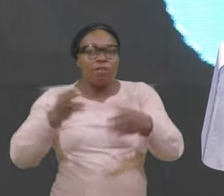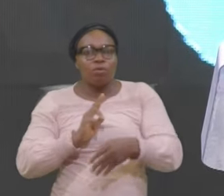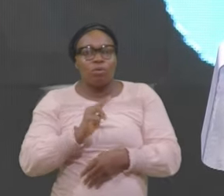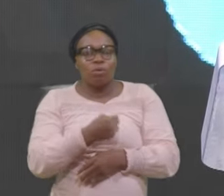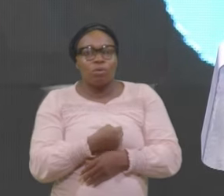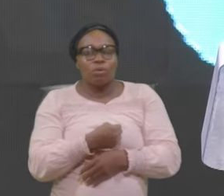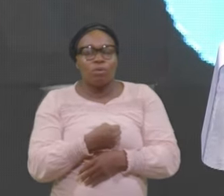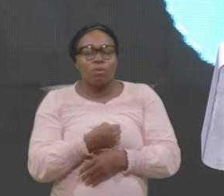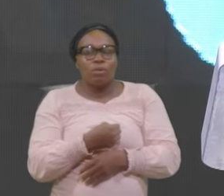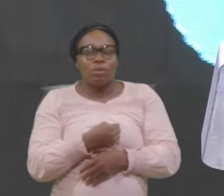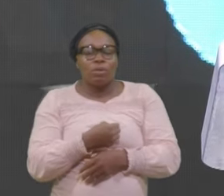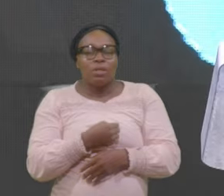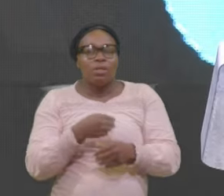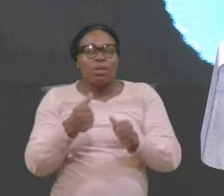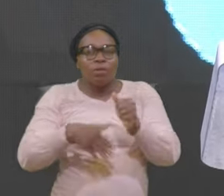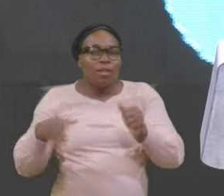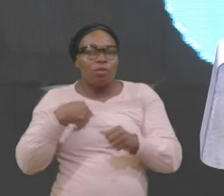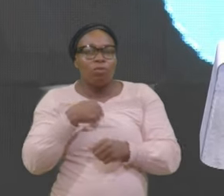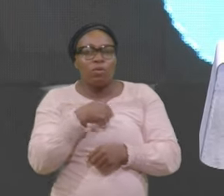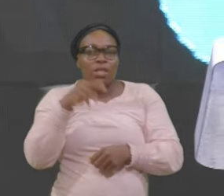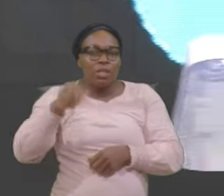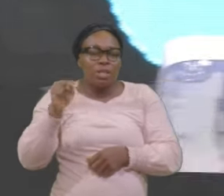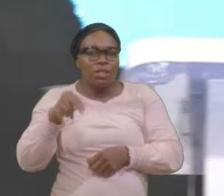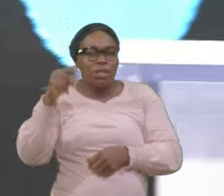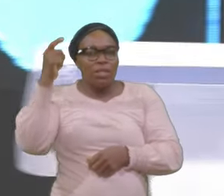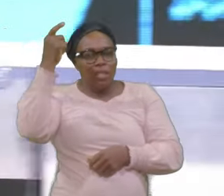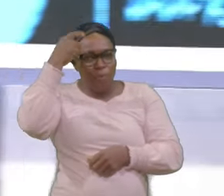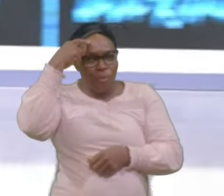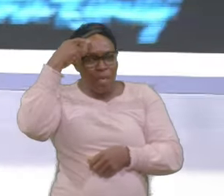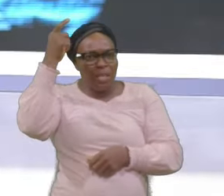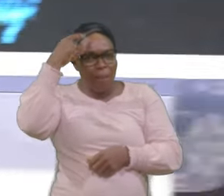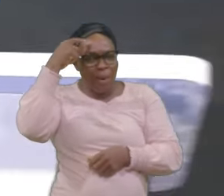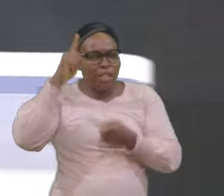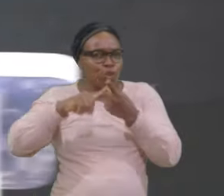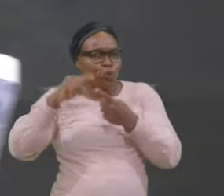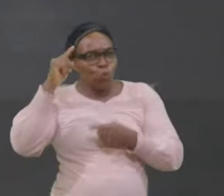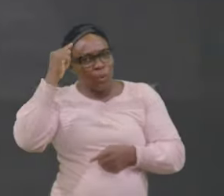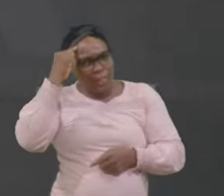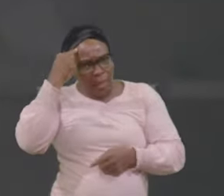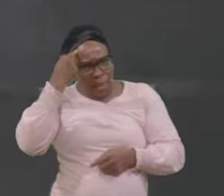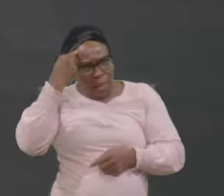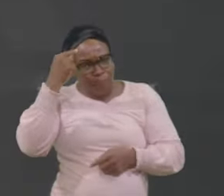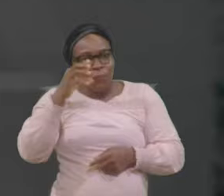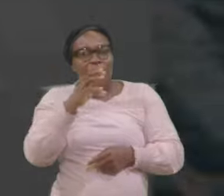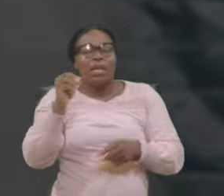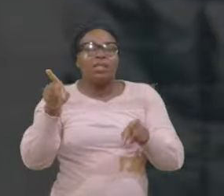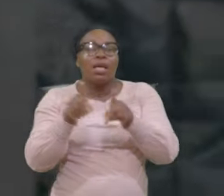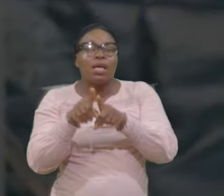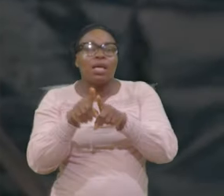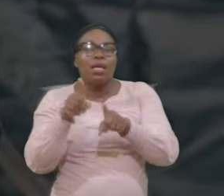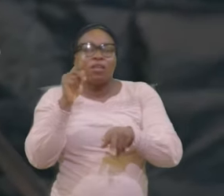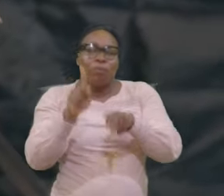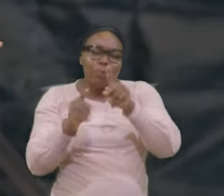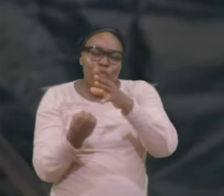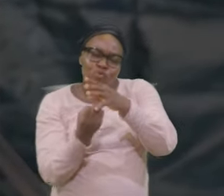The mind To think And there Are people As they Are growing Up They waste The brain